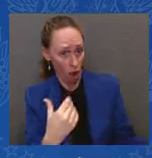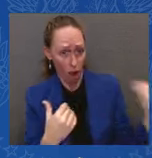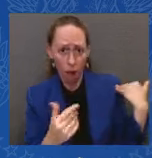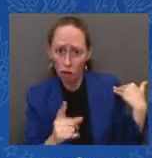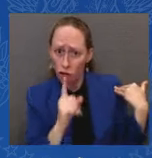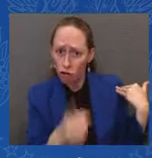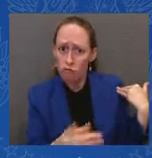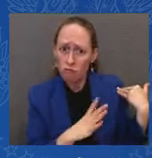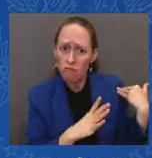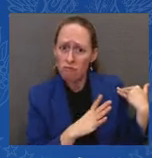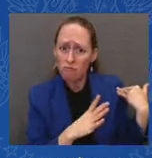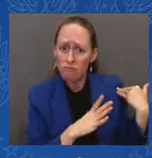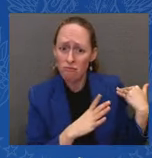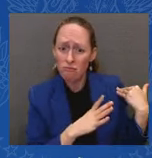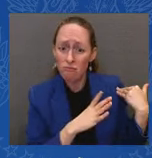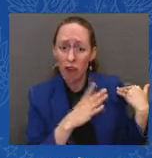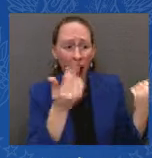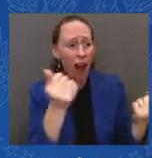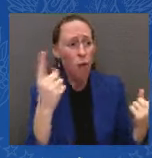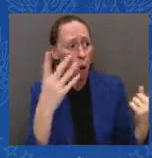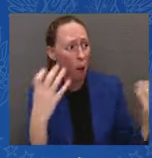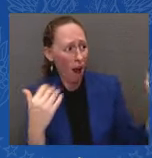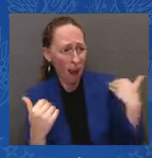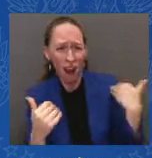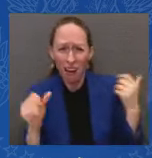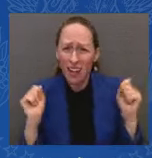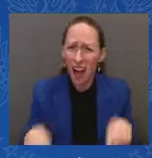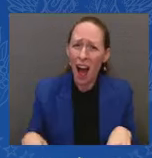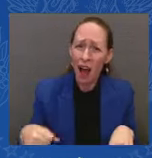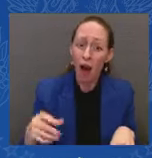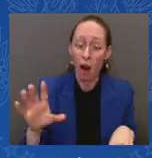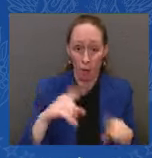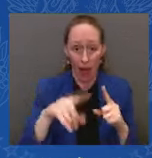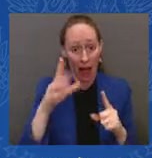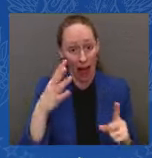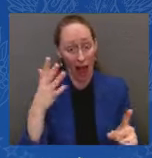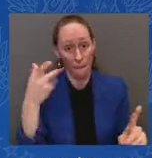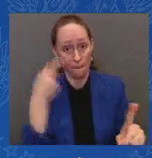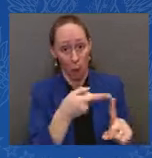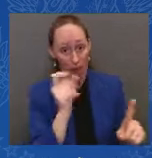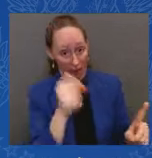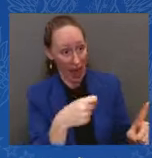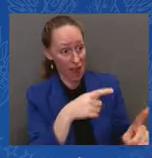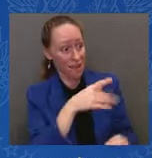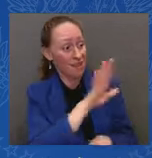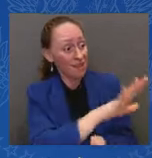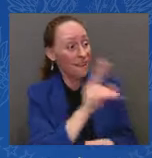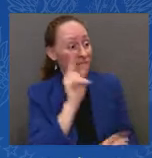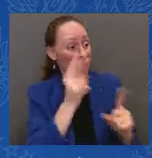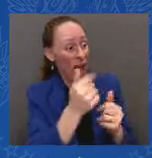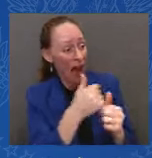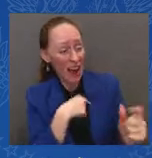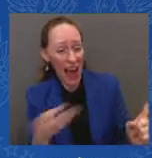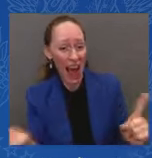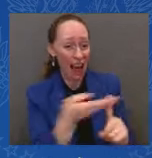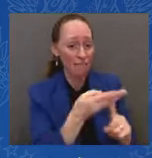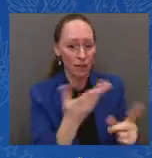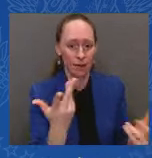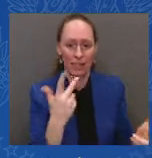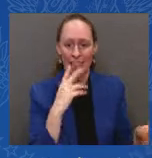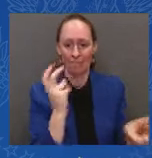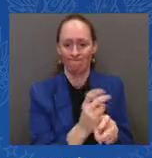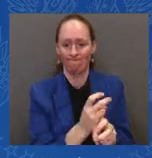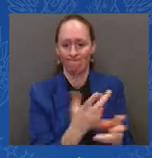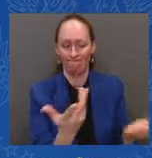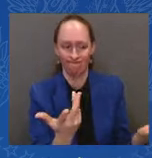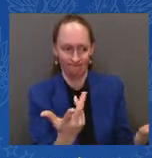somehow convince McCarthy to change his view was not reasonable. Can I ask, if I could say, very quickly, does the disarray on Capitol Hill, after your